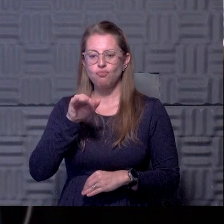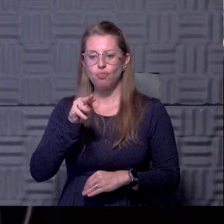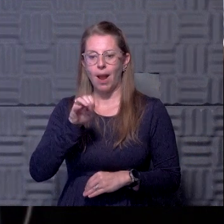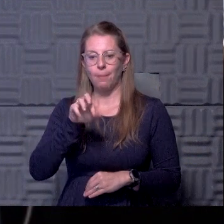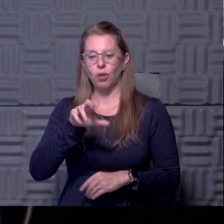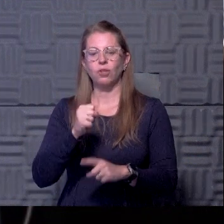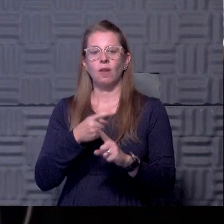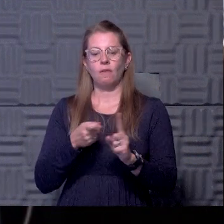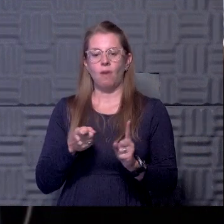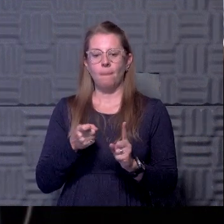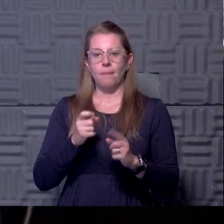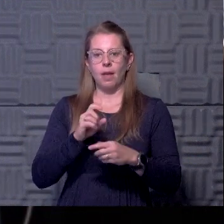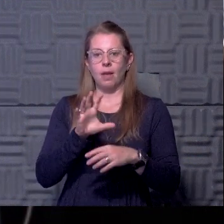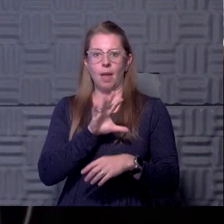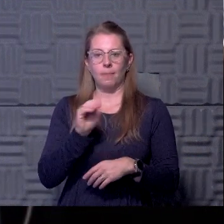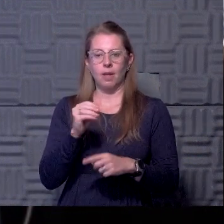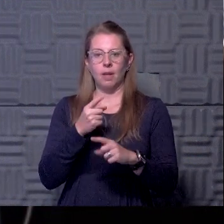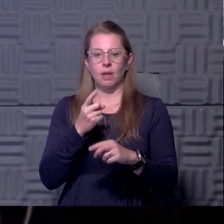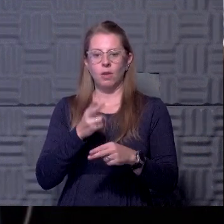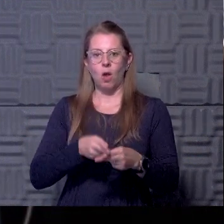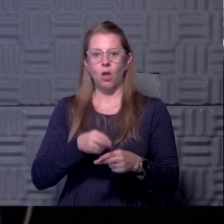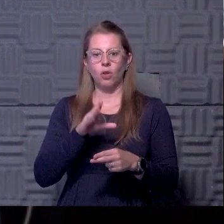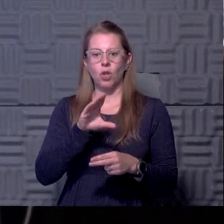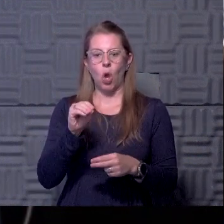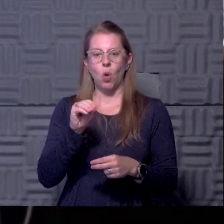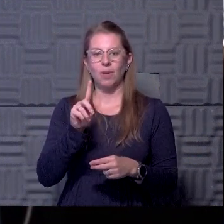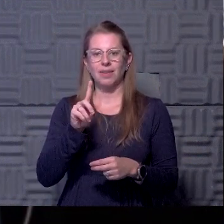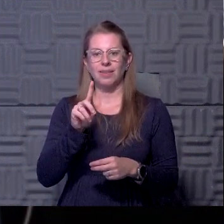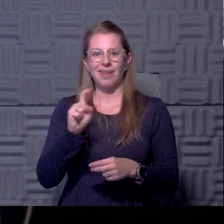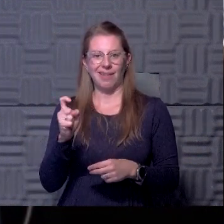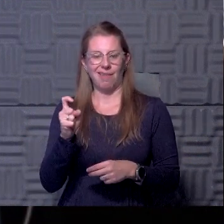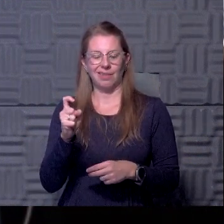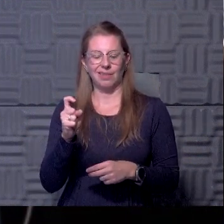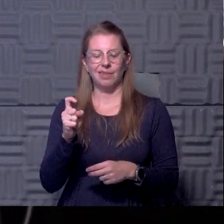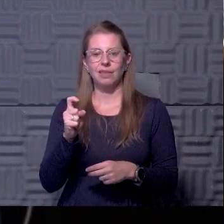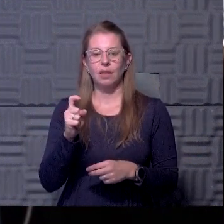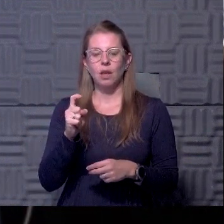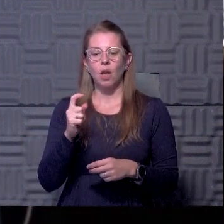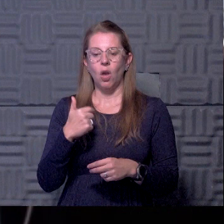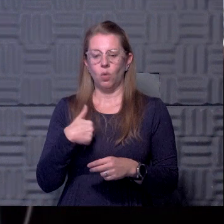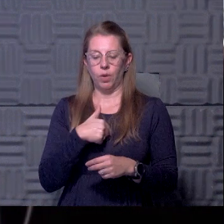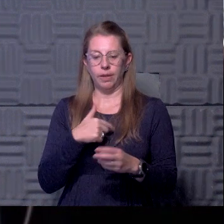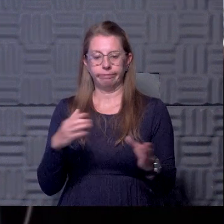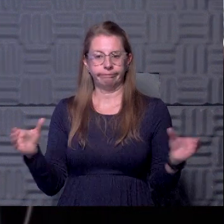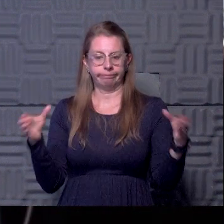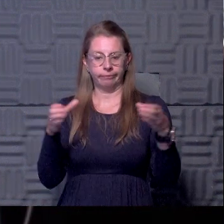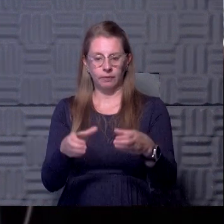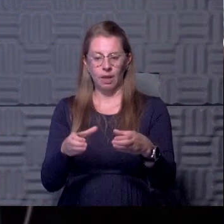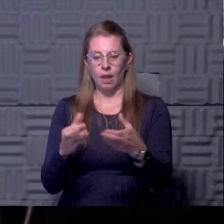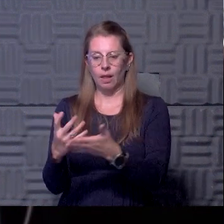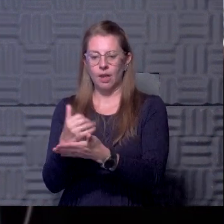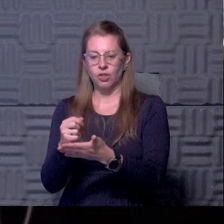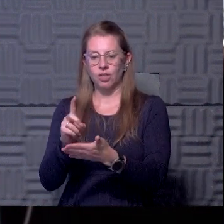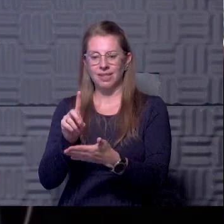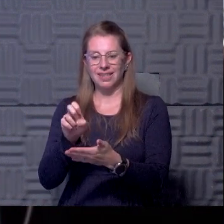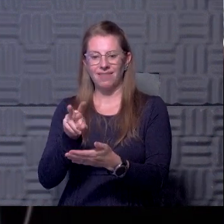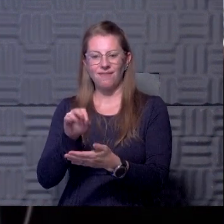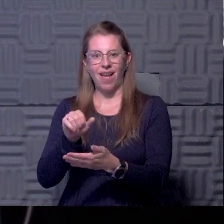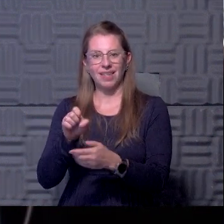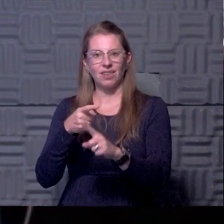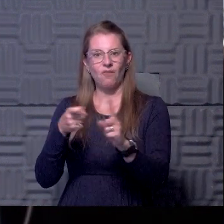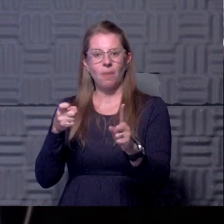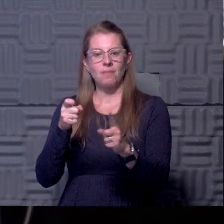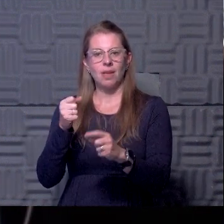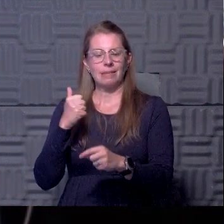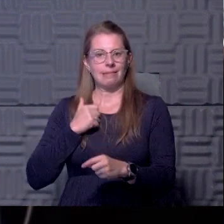called co-diagnostics in, in Utah. but we took that, put it together with a collection device from Canada and, um,